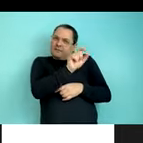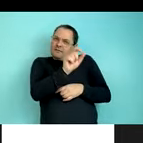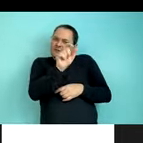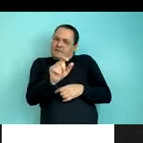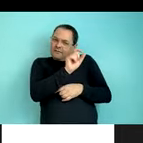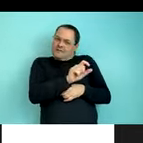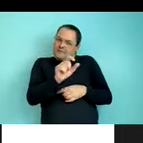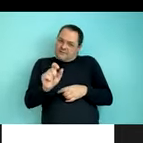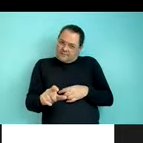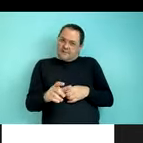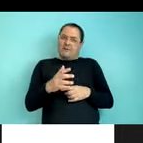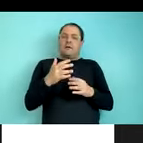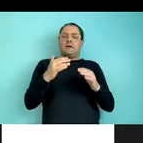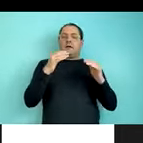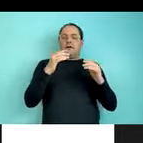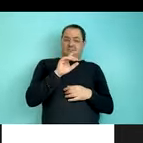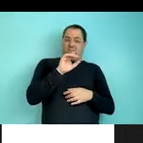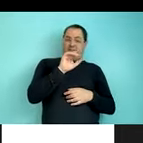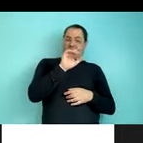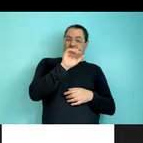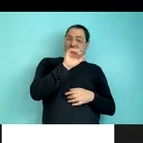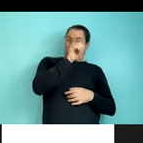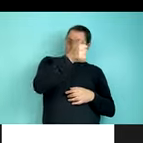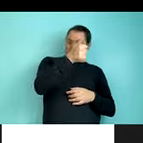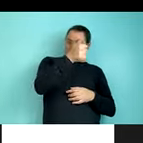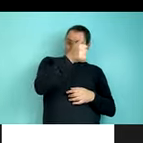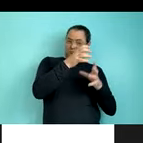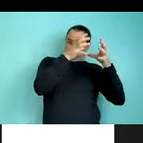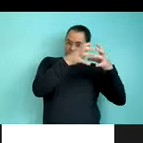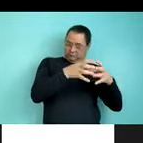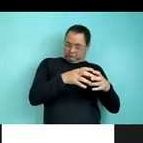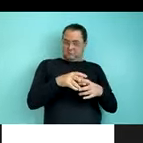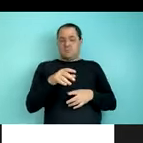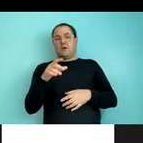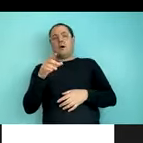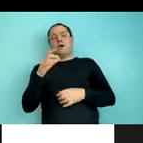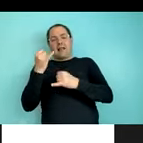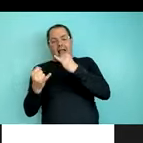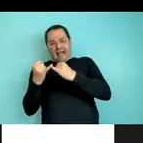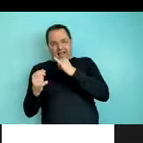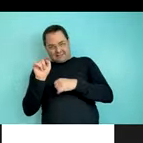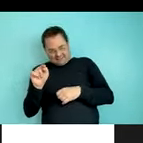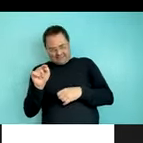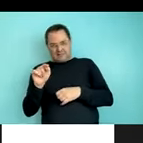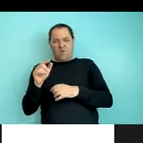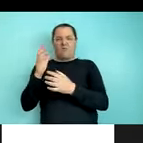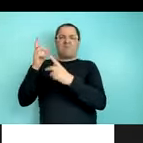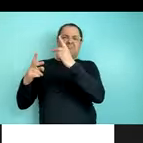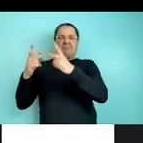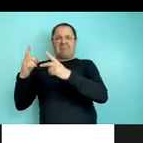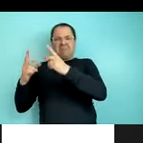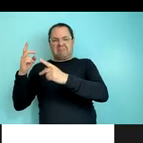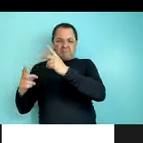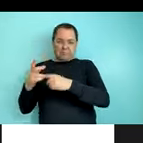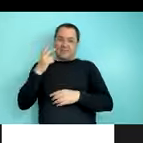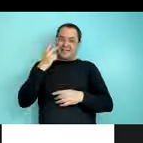folks into majority noun firsters, majority noun lasters, and even splitters by their utterances. And here too,